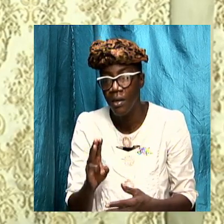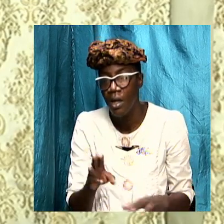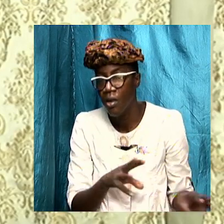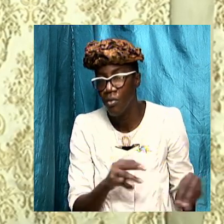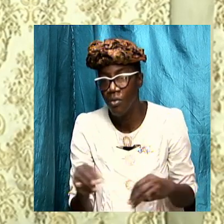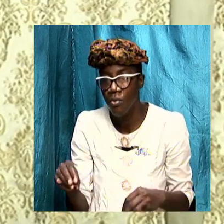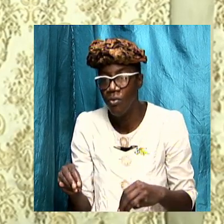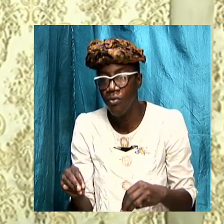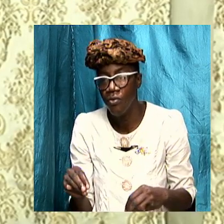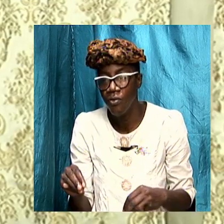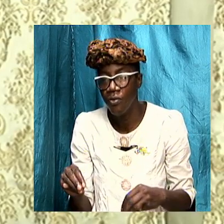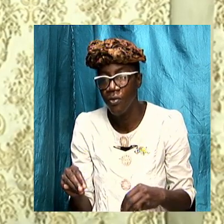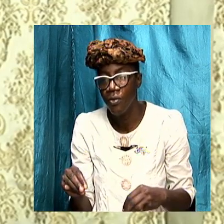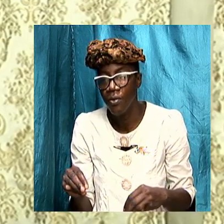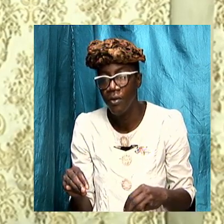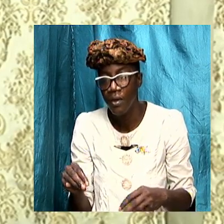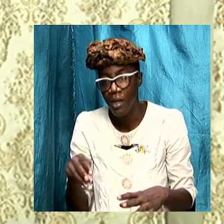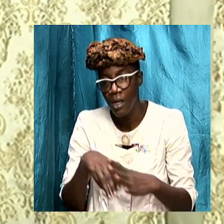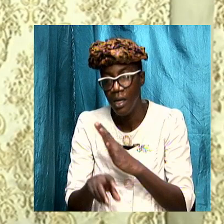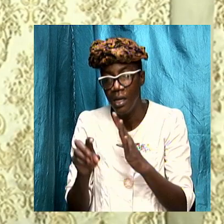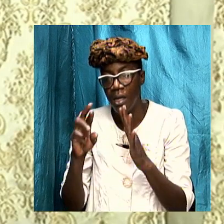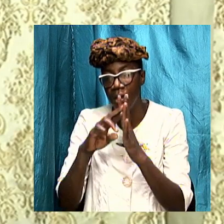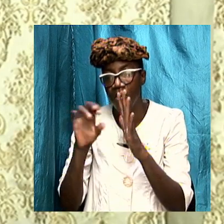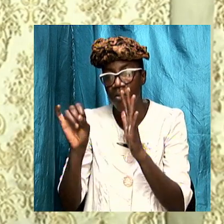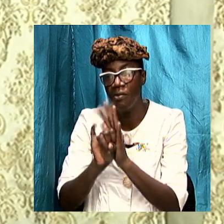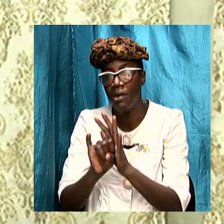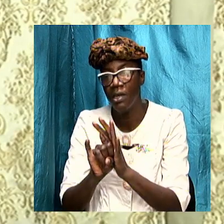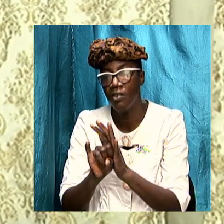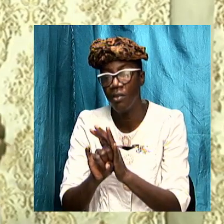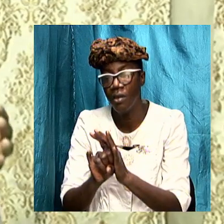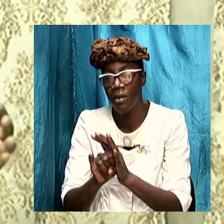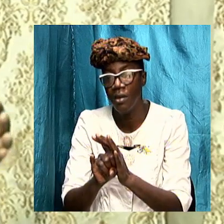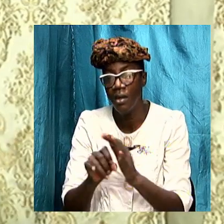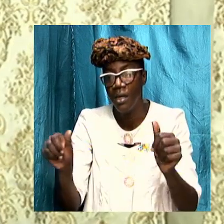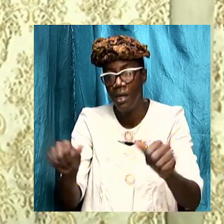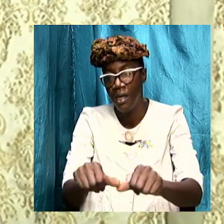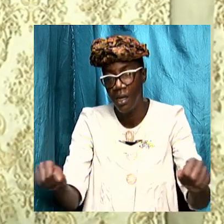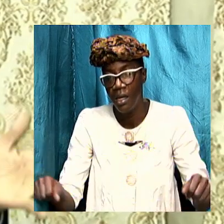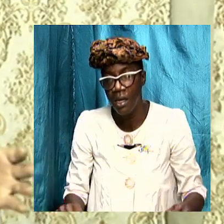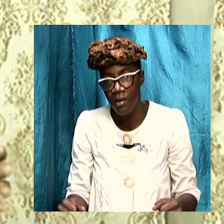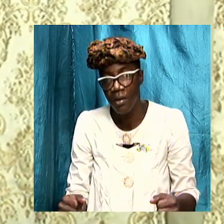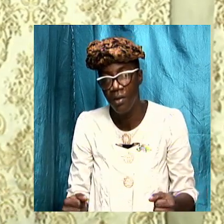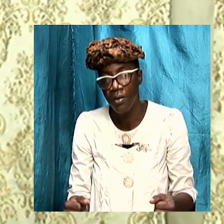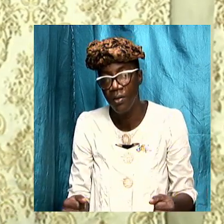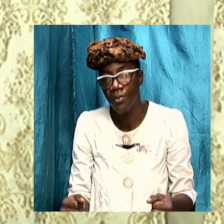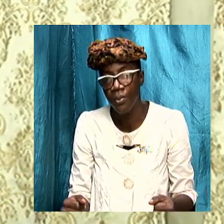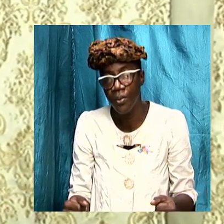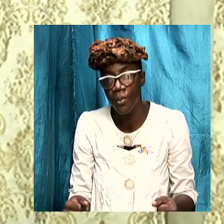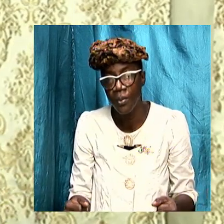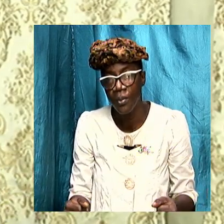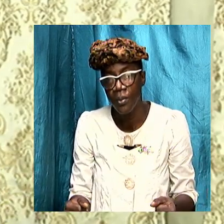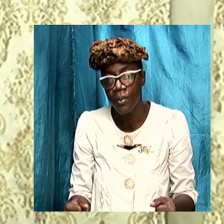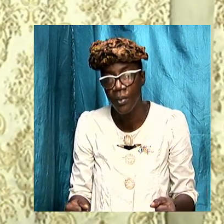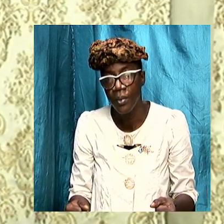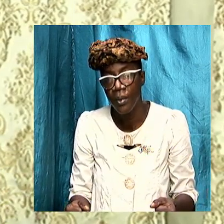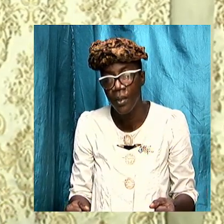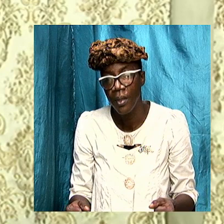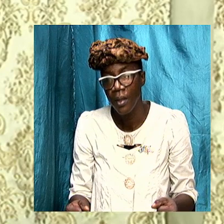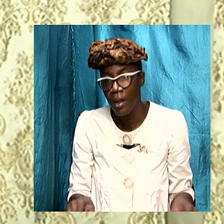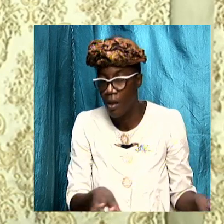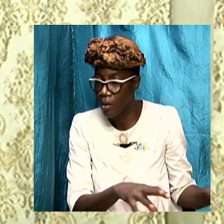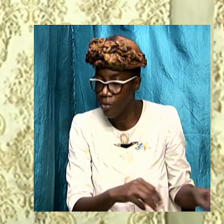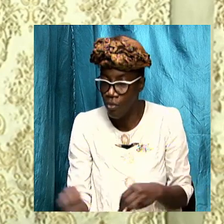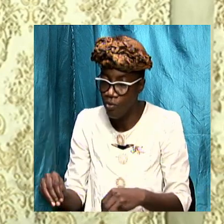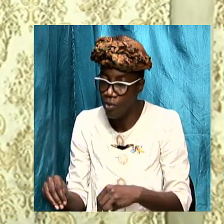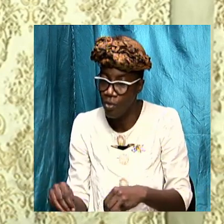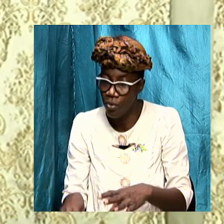move on into revelation certainly in the areas that I want to take us and we can extract what we